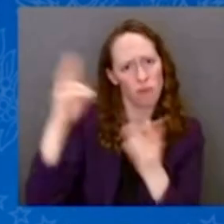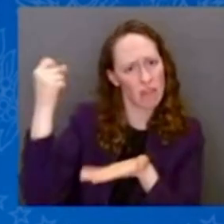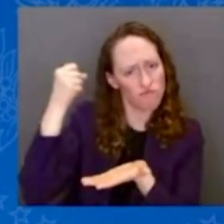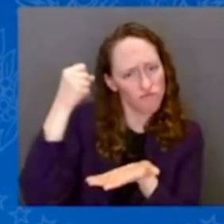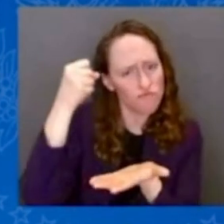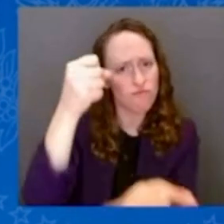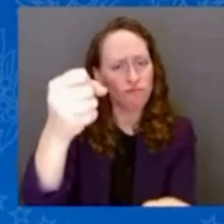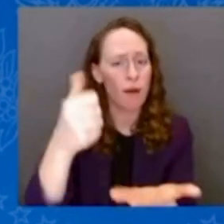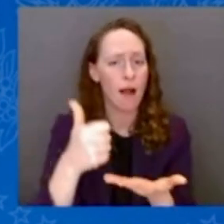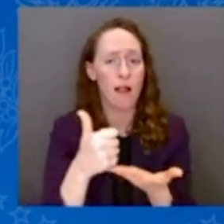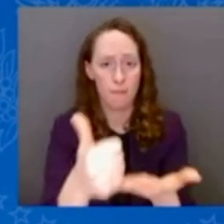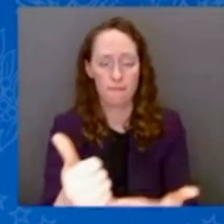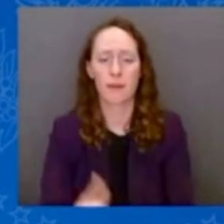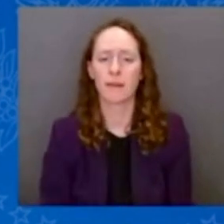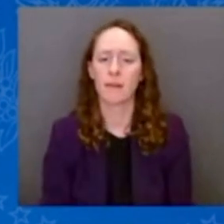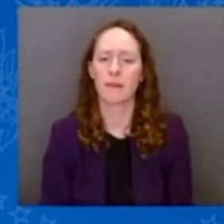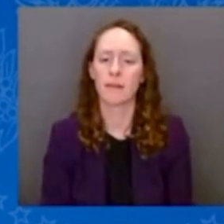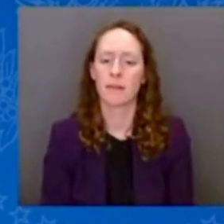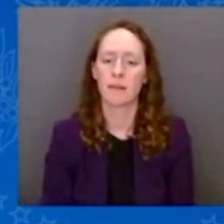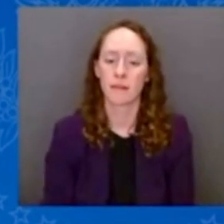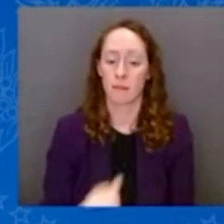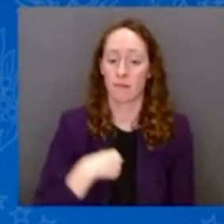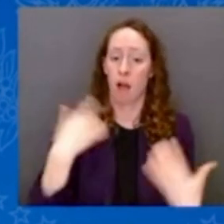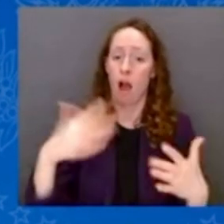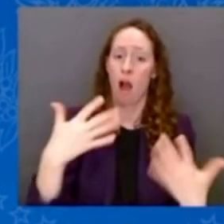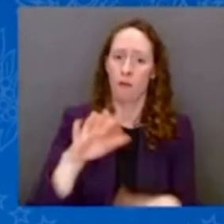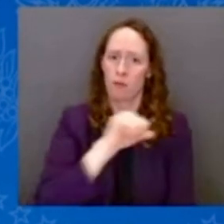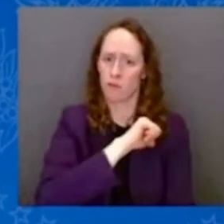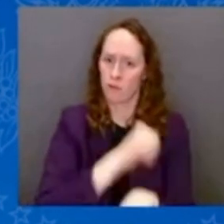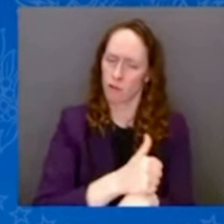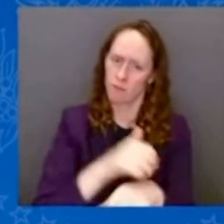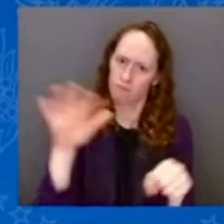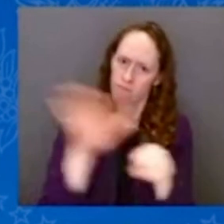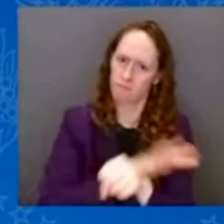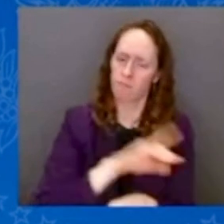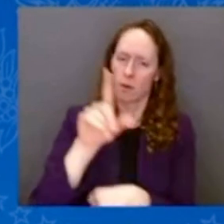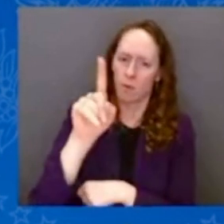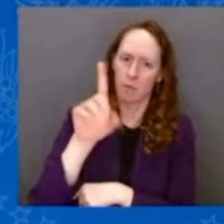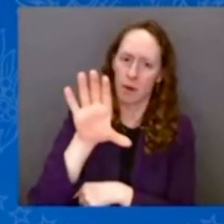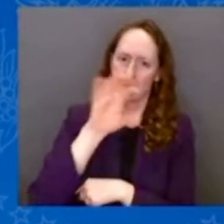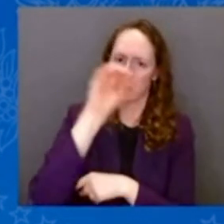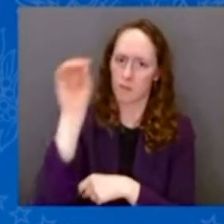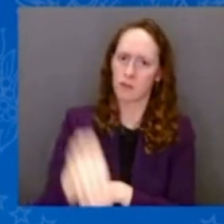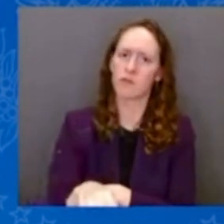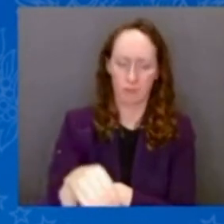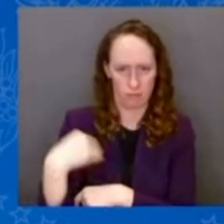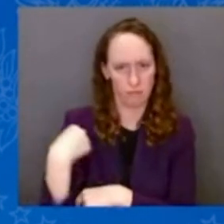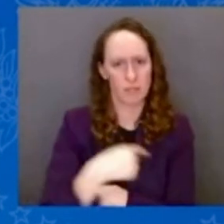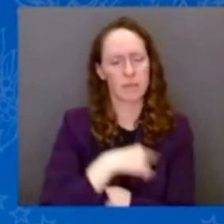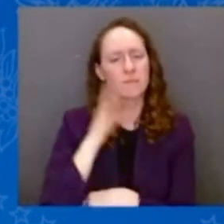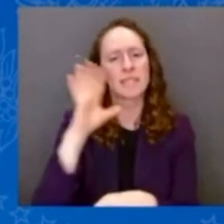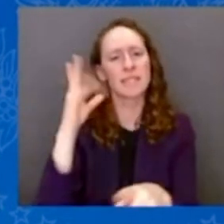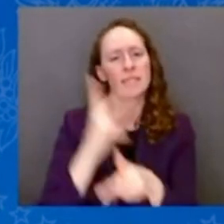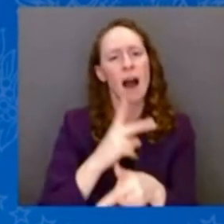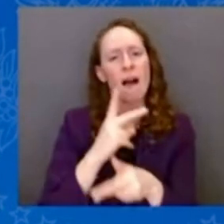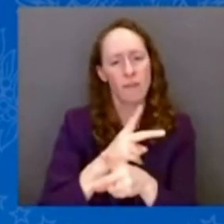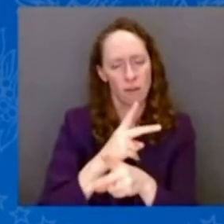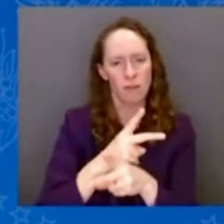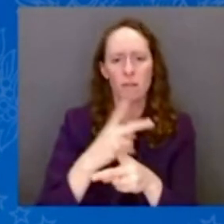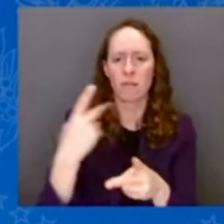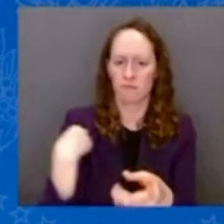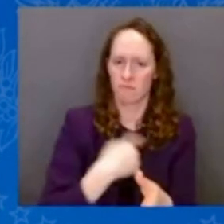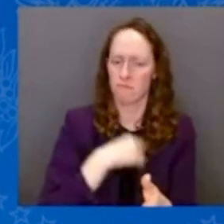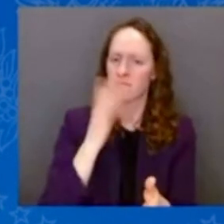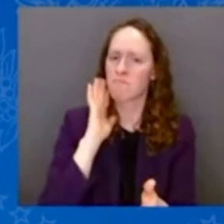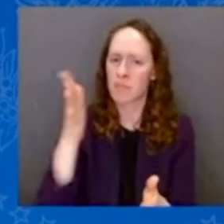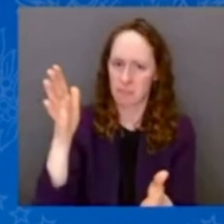cost for removing debris and emergency measures that are involved in keeping up here by keeping shelters up and running and paying for